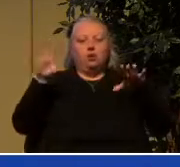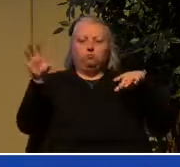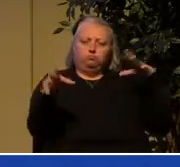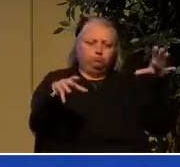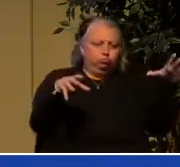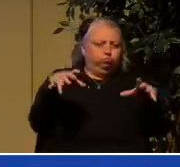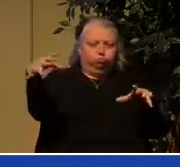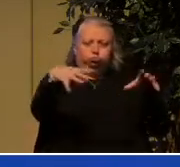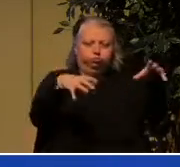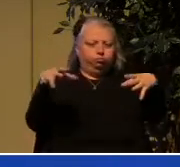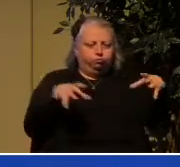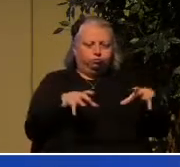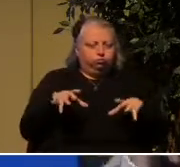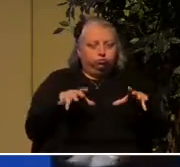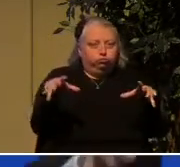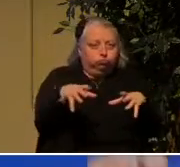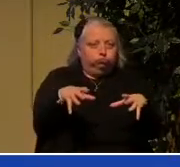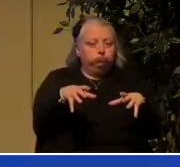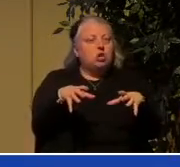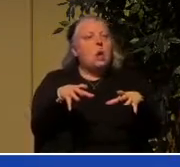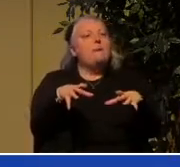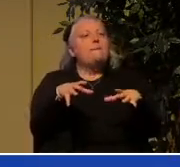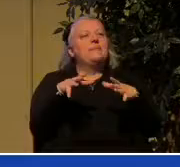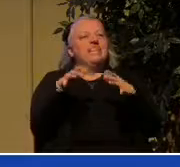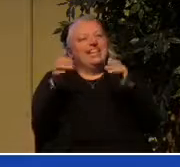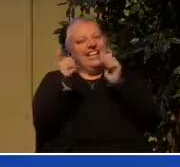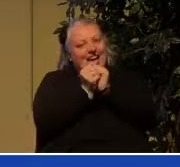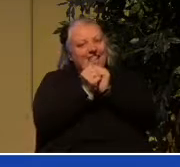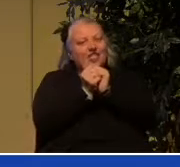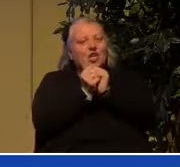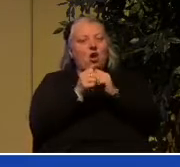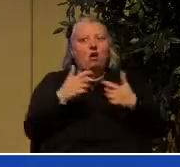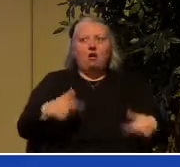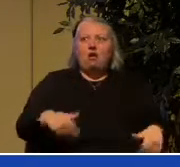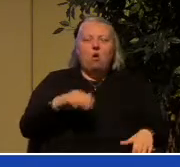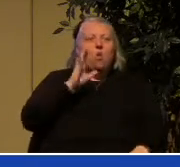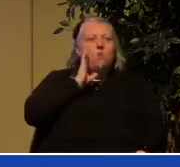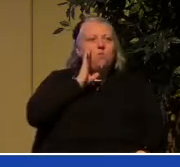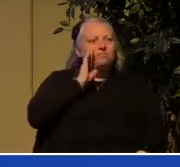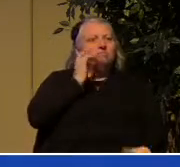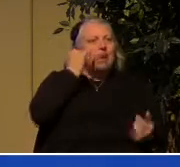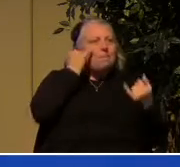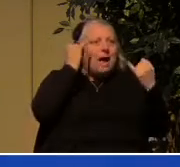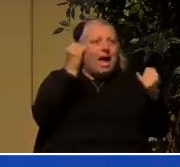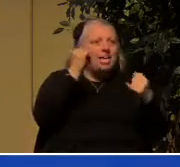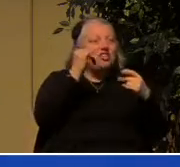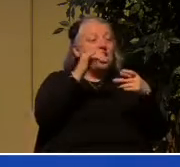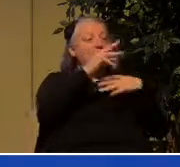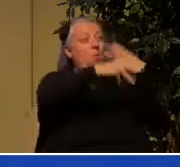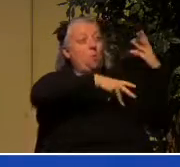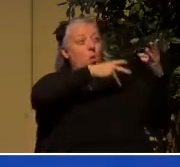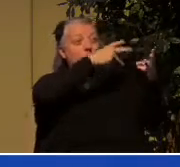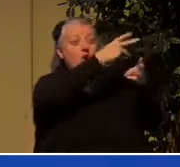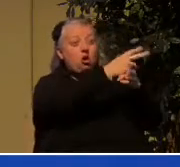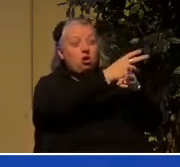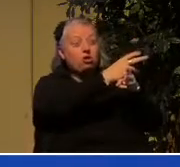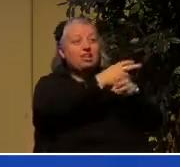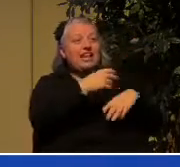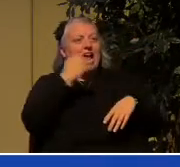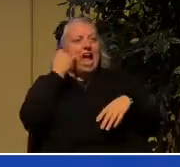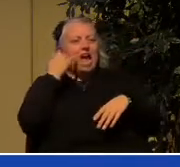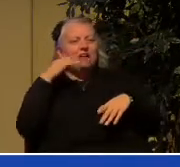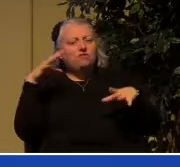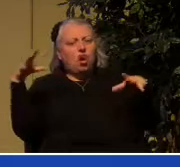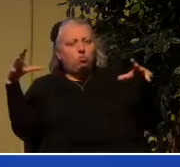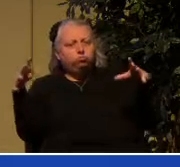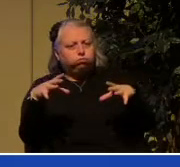had churches so alive with the presence and the power of God's Holy Spirit that the world would sit up and notice and they would say